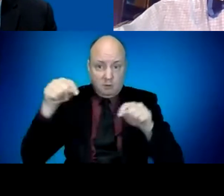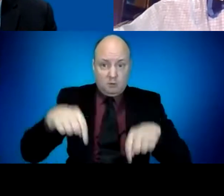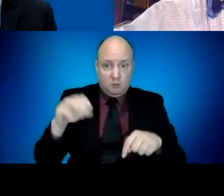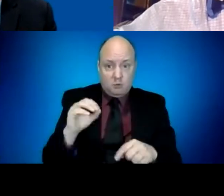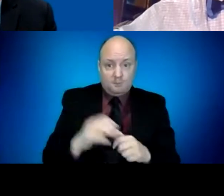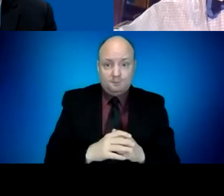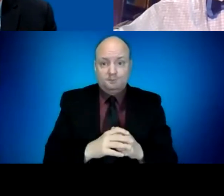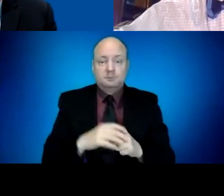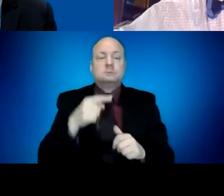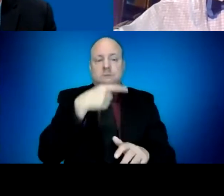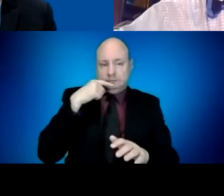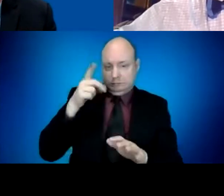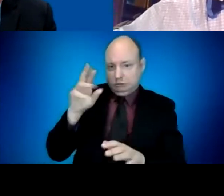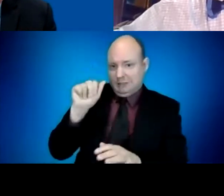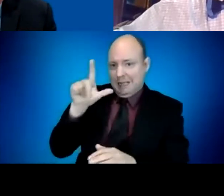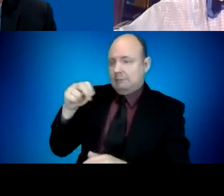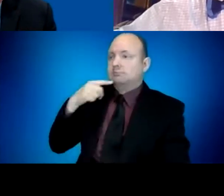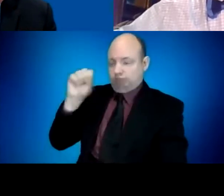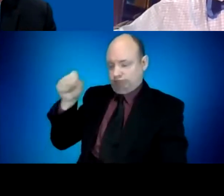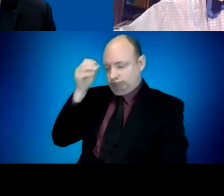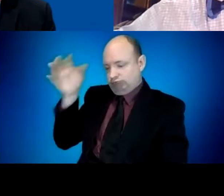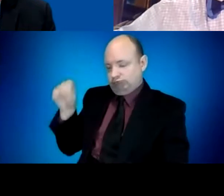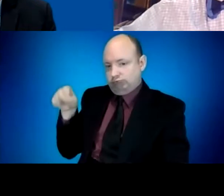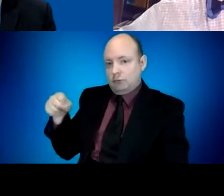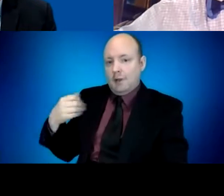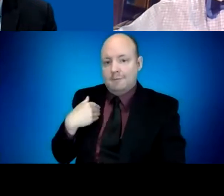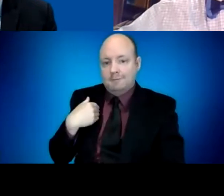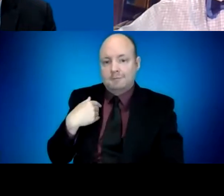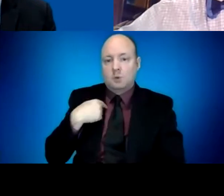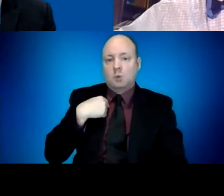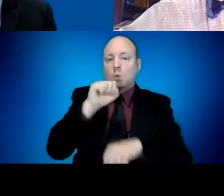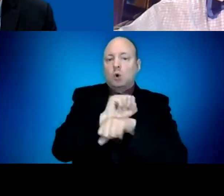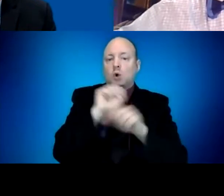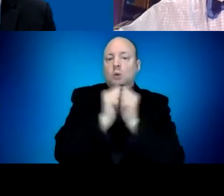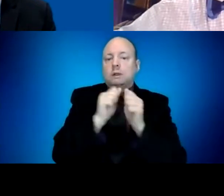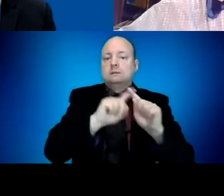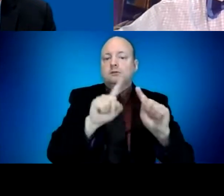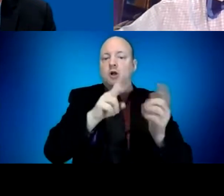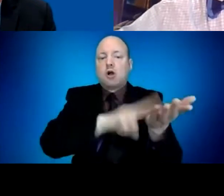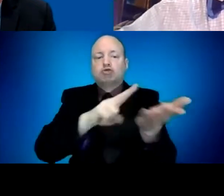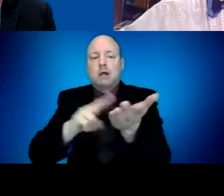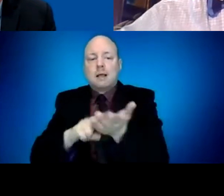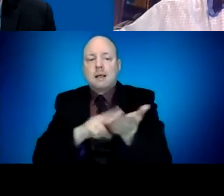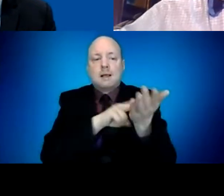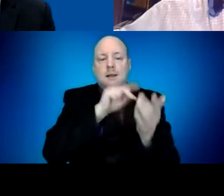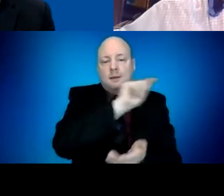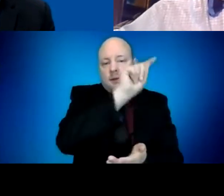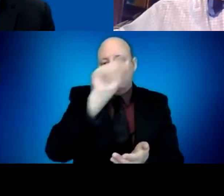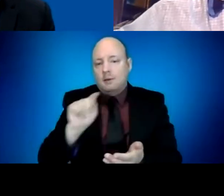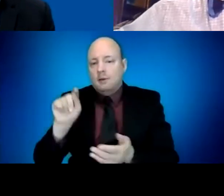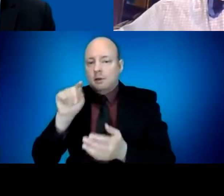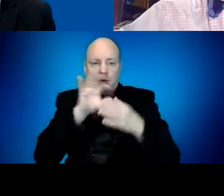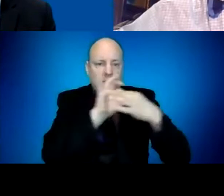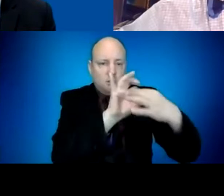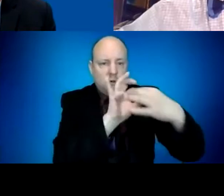diversity of communications contractors to create multiple strategies aimed at specific populations and subpopulations, as you point